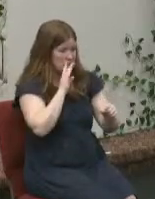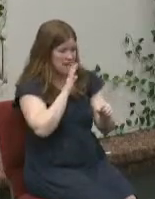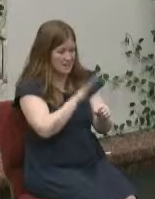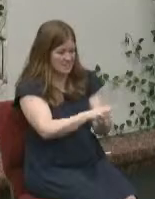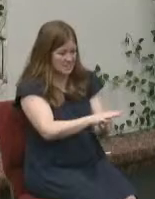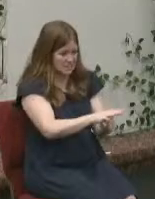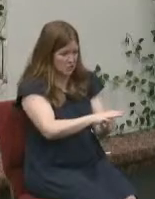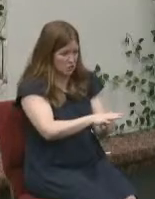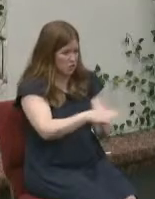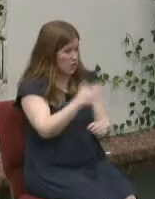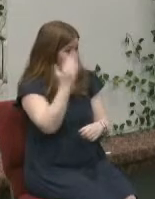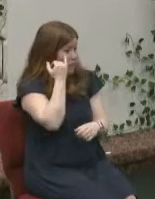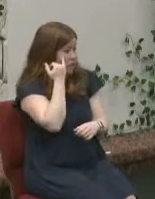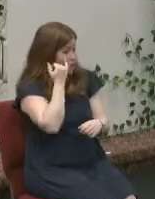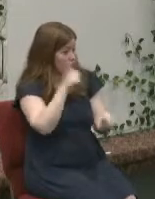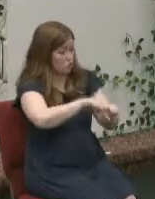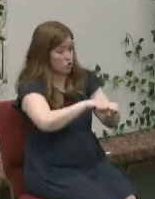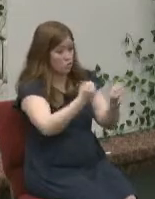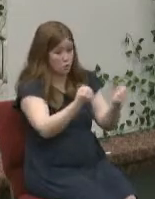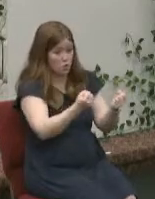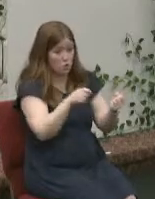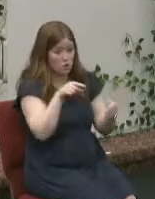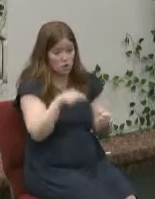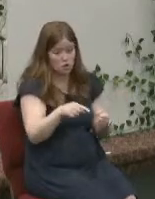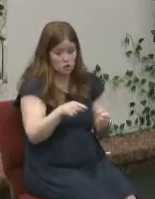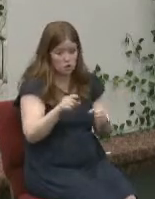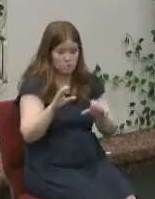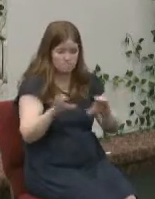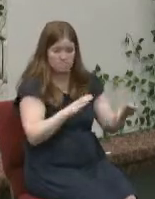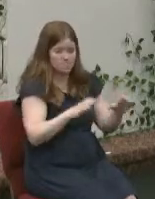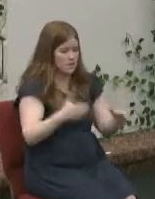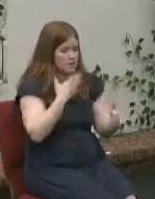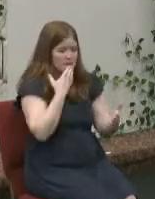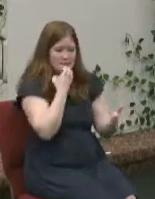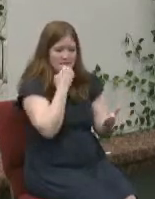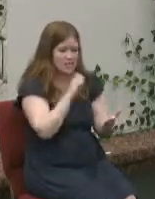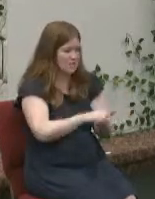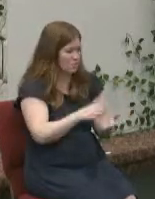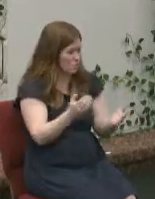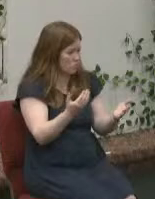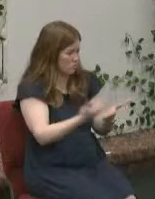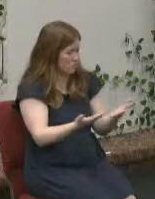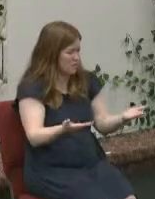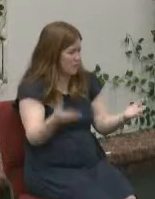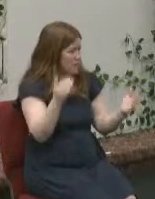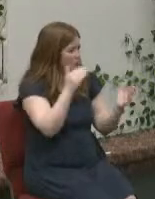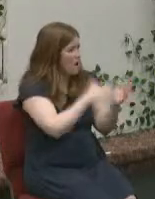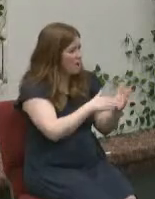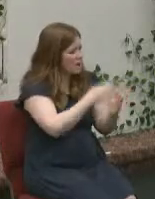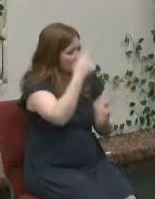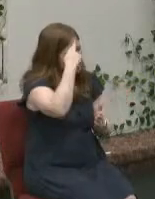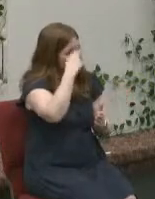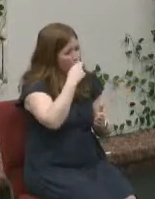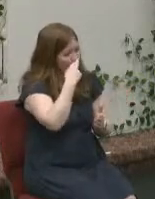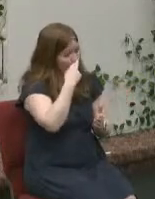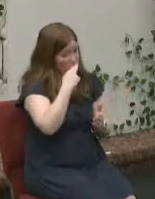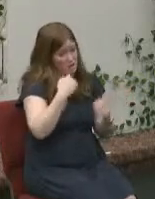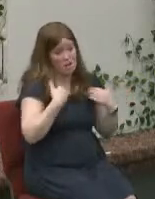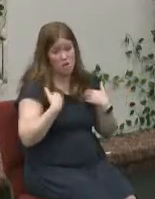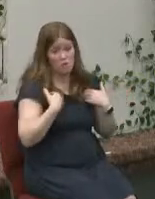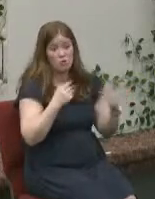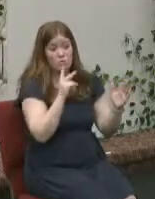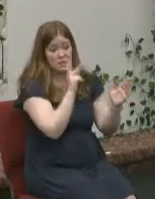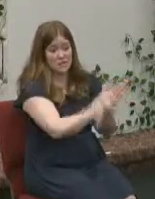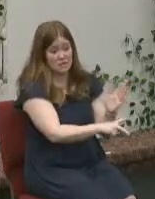broke the seal unlawfully you have committed a crime against rome and against caesar and it would result in capital punishment